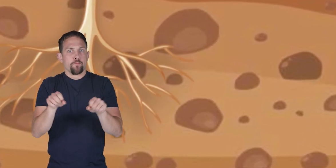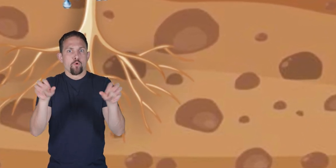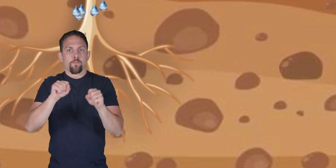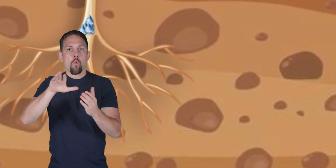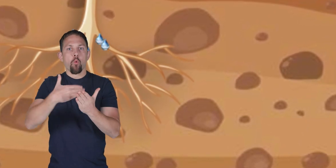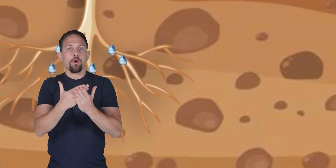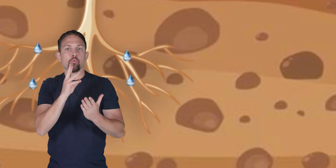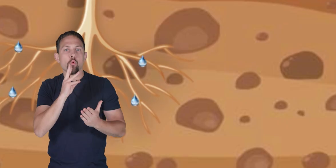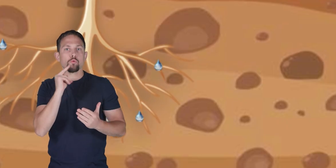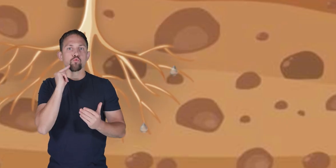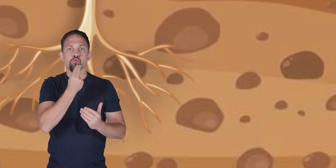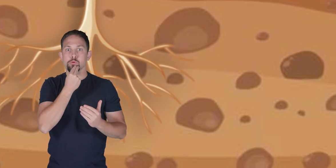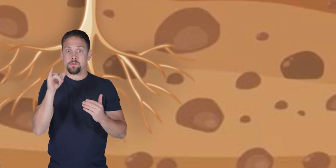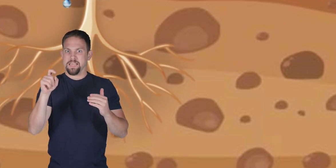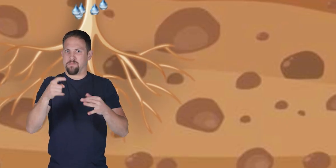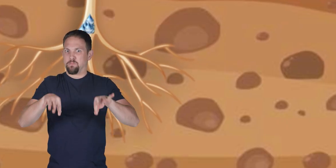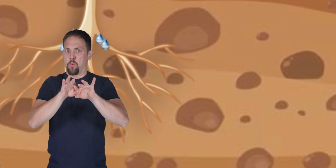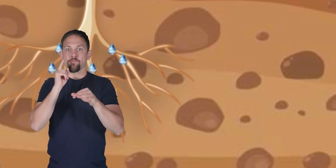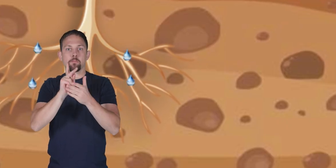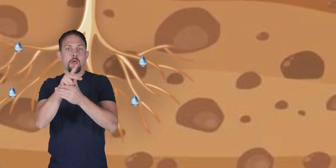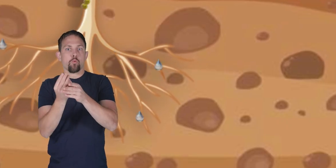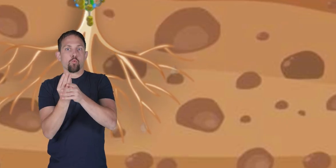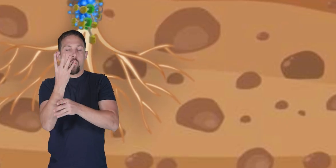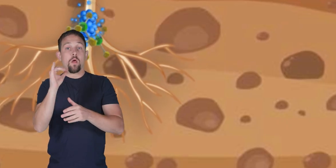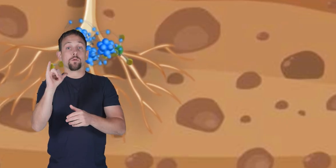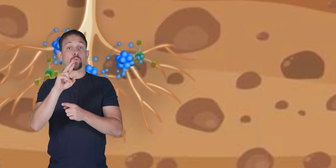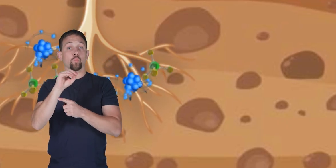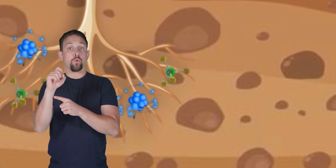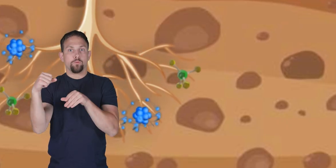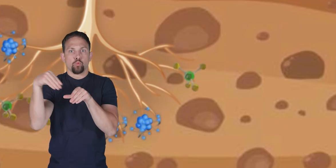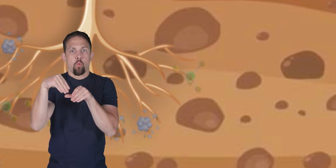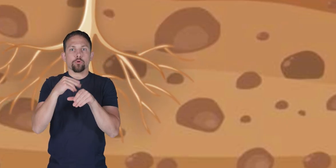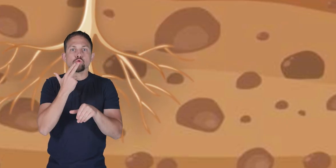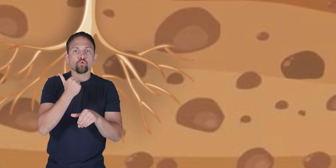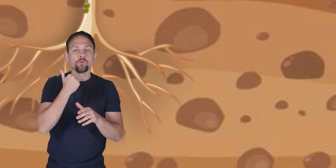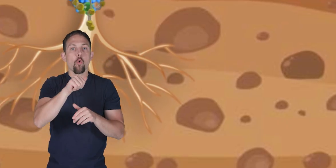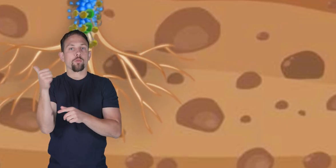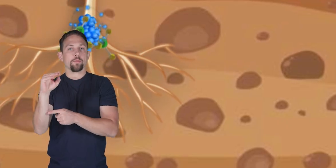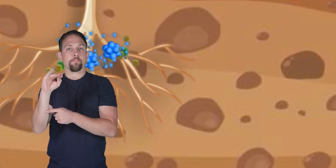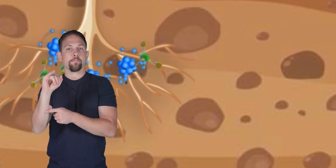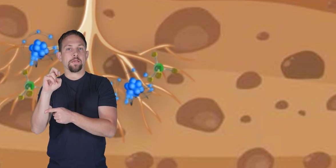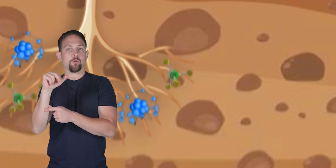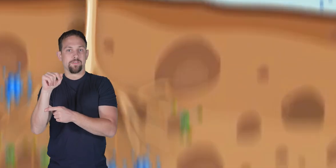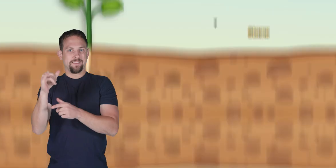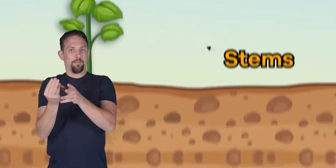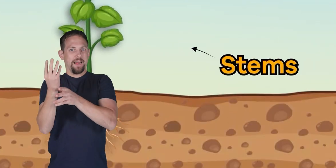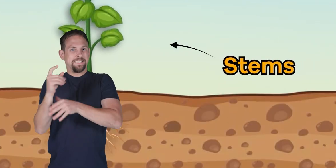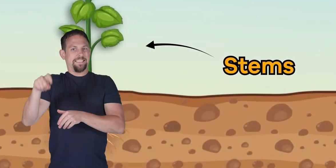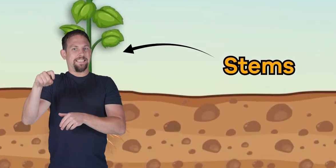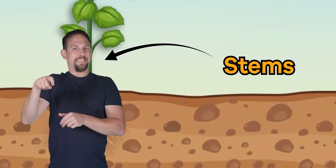water and nutrients that are necessary for a plant to grow the roots also store sugar and other minerals that a plant needs